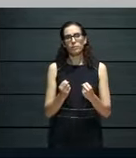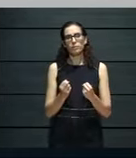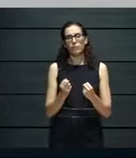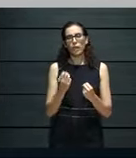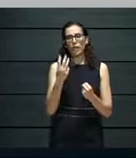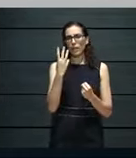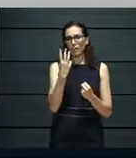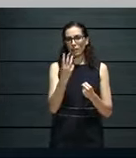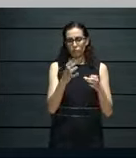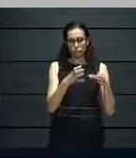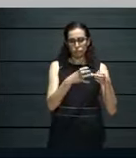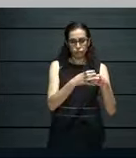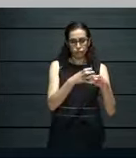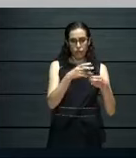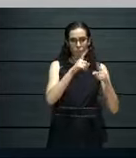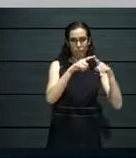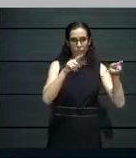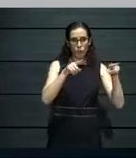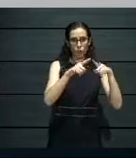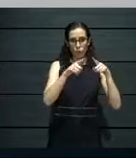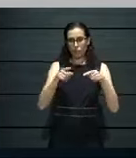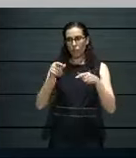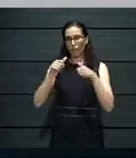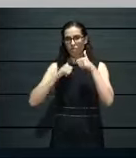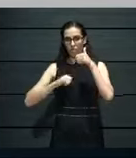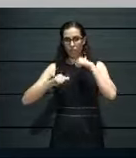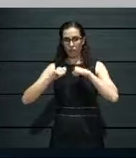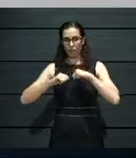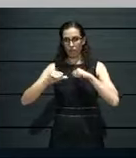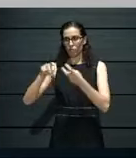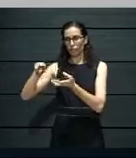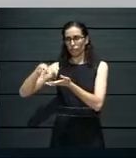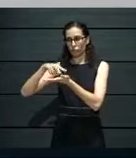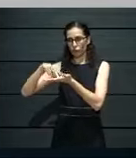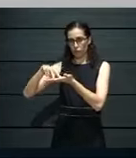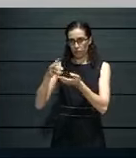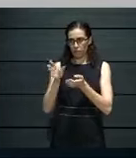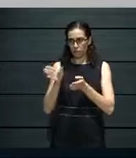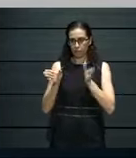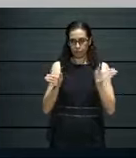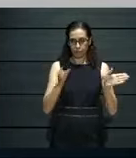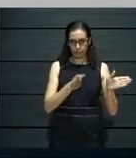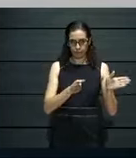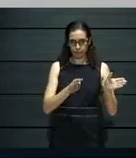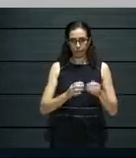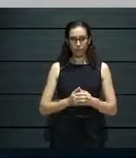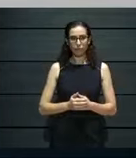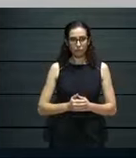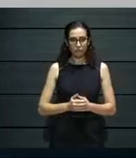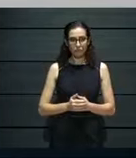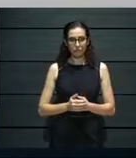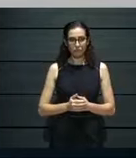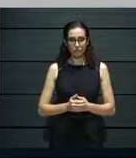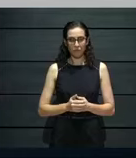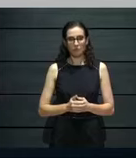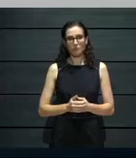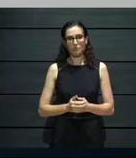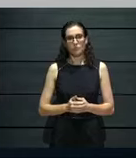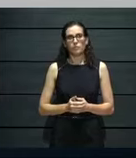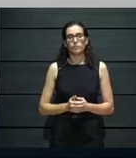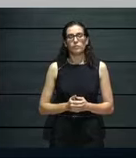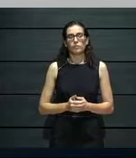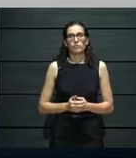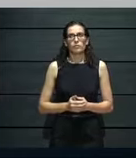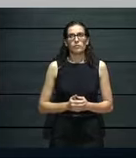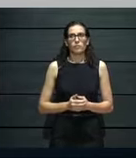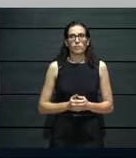collectives. We had the music collective, the theater and the, and the dance collective. Um, first of all, with what, what I would like to